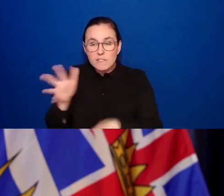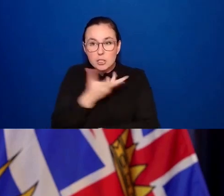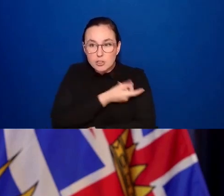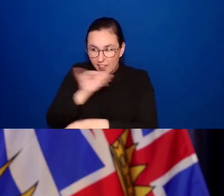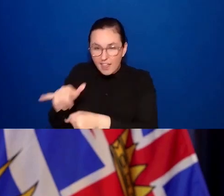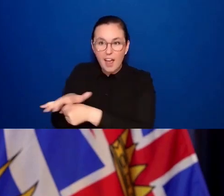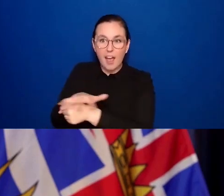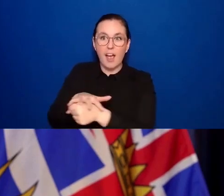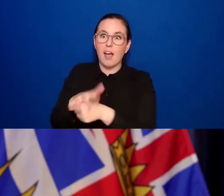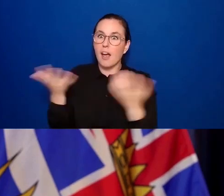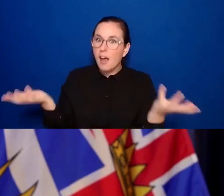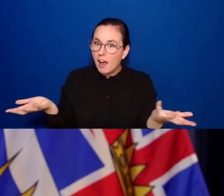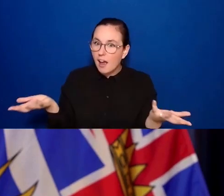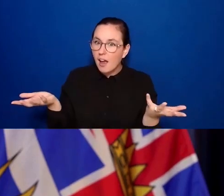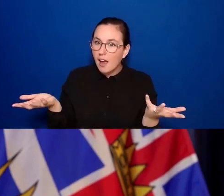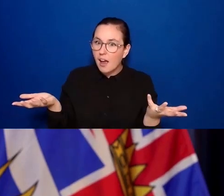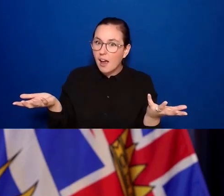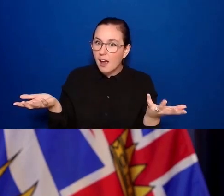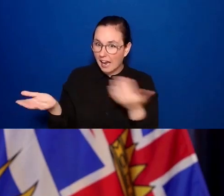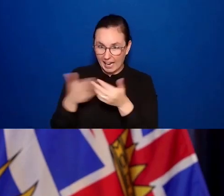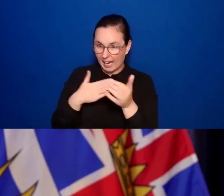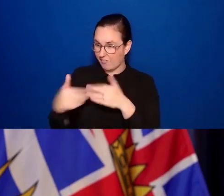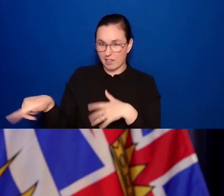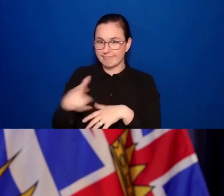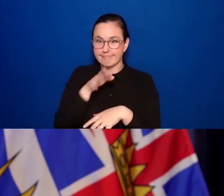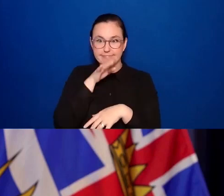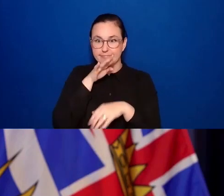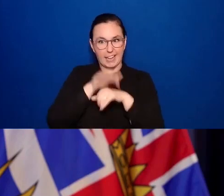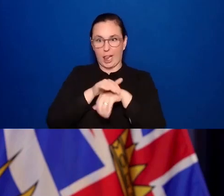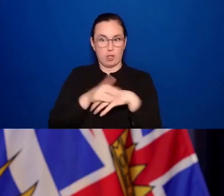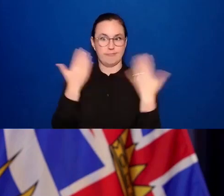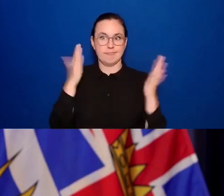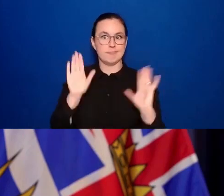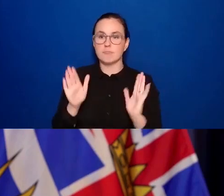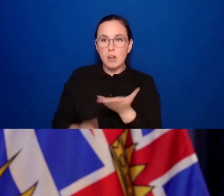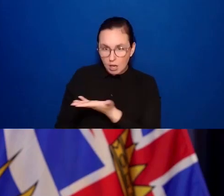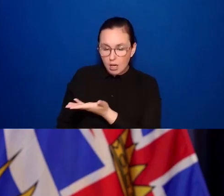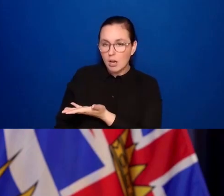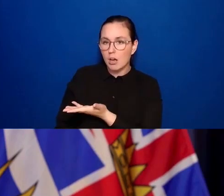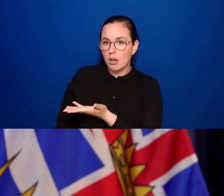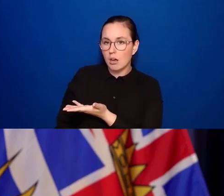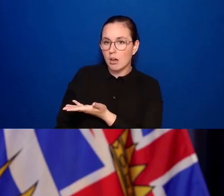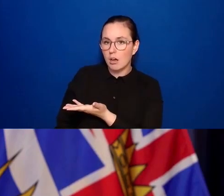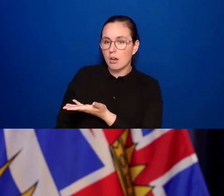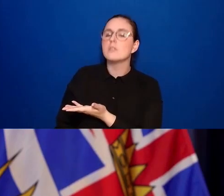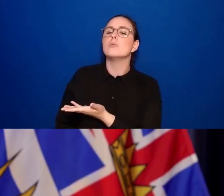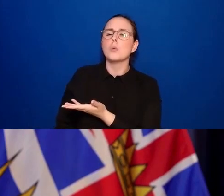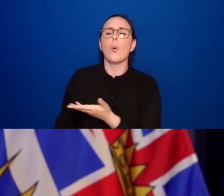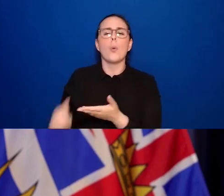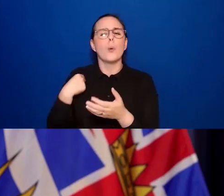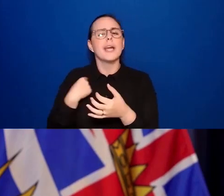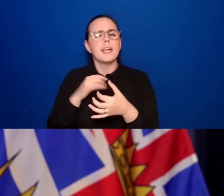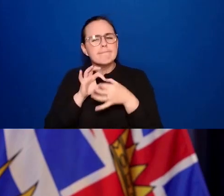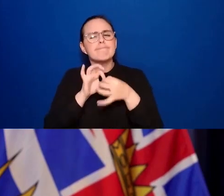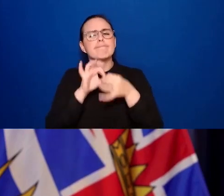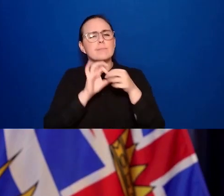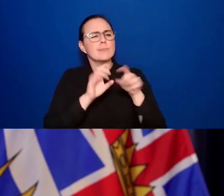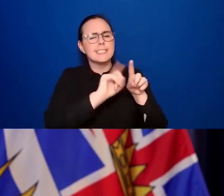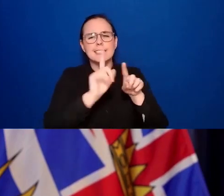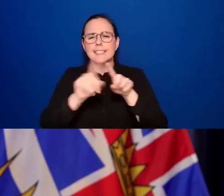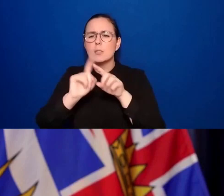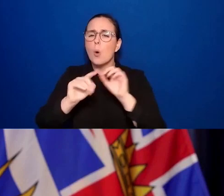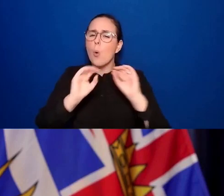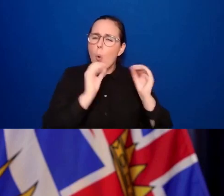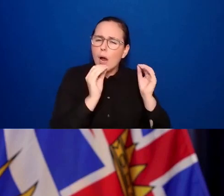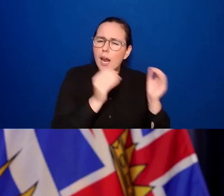support from others and to reach out for support. In addition, we're going to be working with lots of service organizations and health authorities to reach out to people who have other